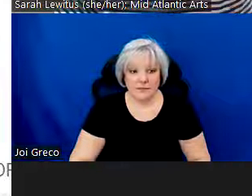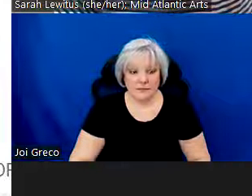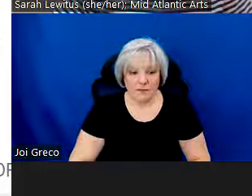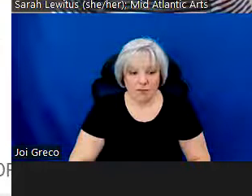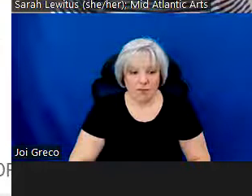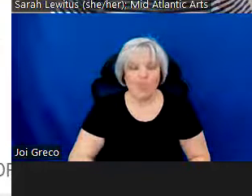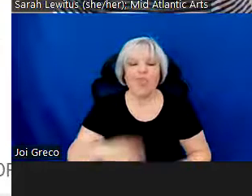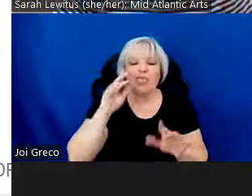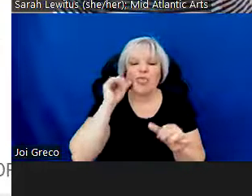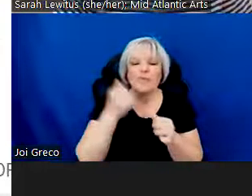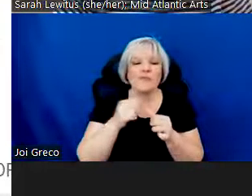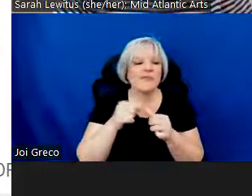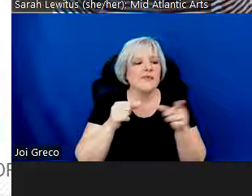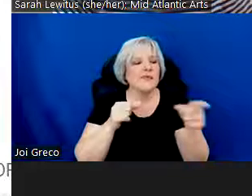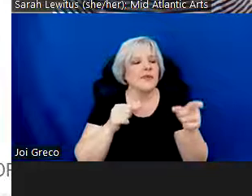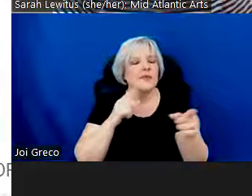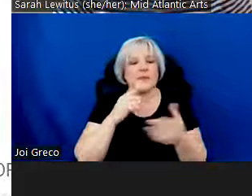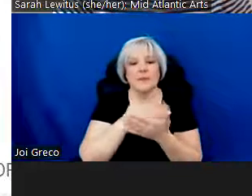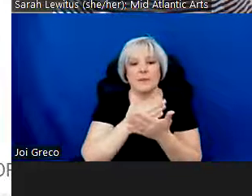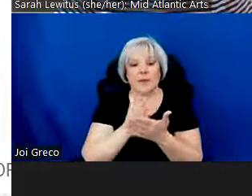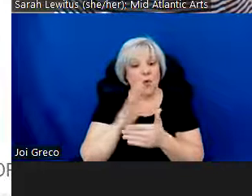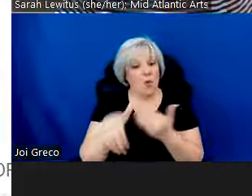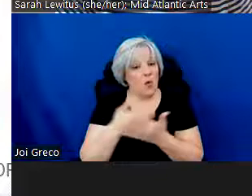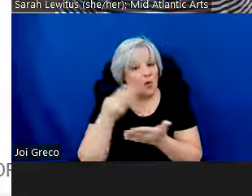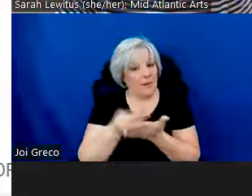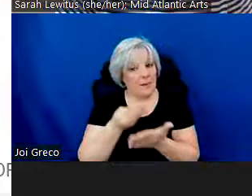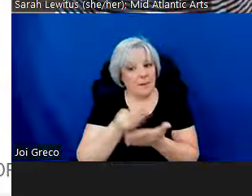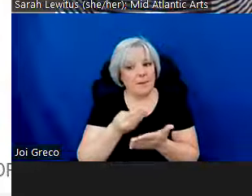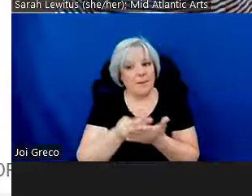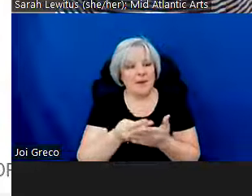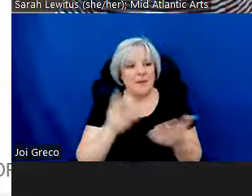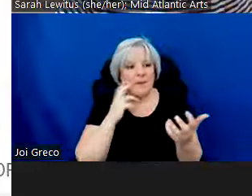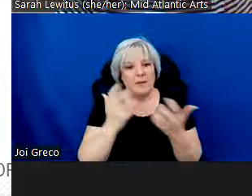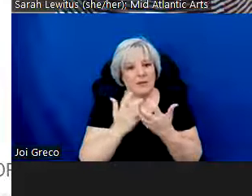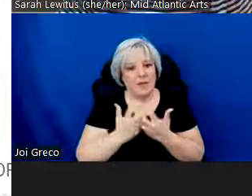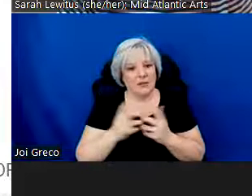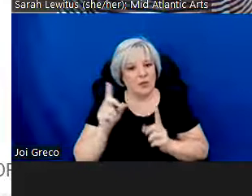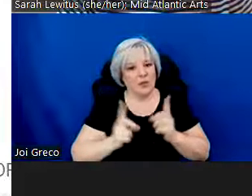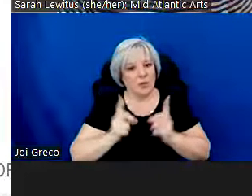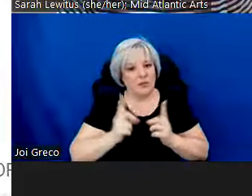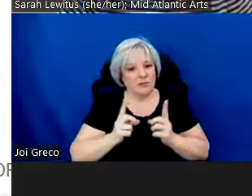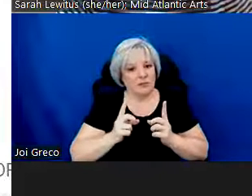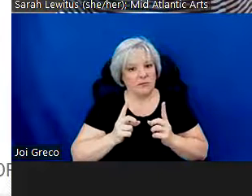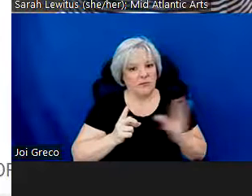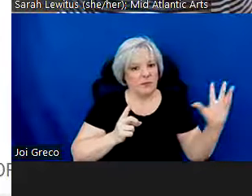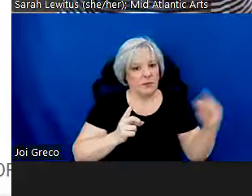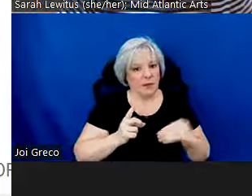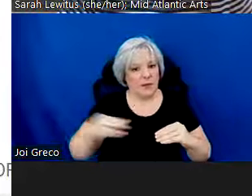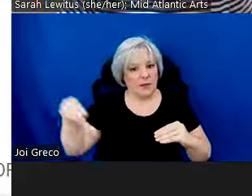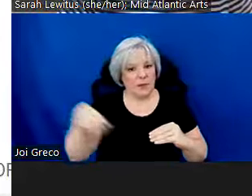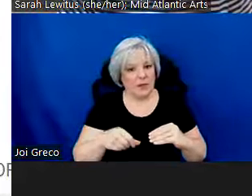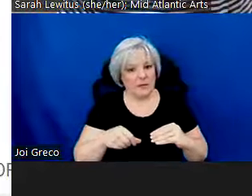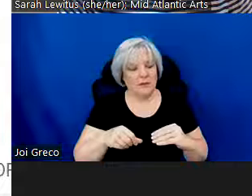Remember, as you fill out your budget, that all funds from Mid-Atlantic Arts must be matched on a one-to-one basis and that the match cannot come